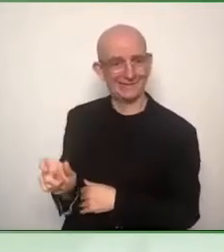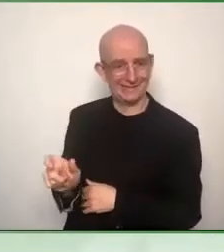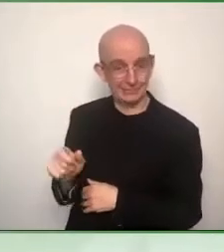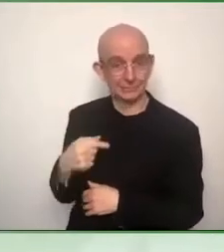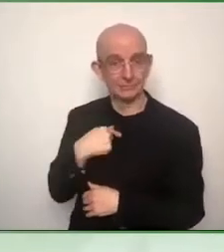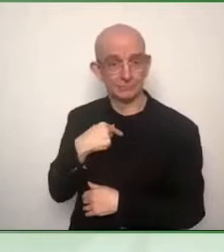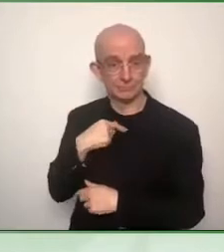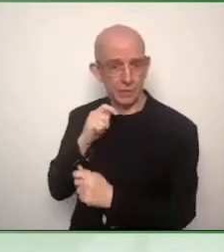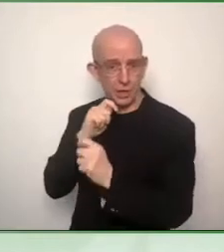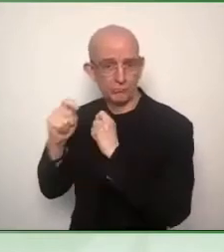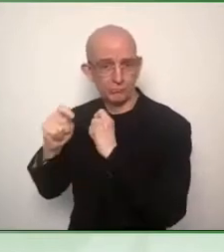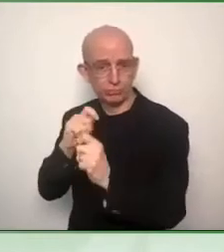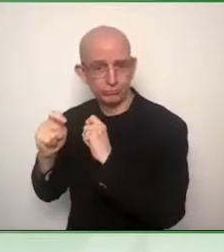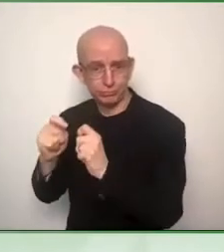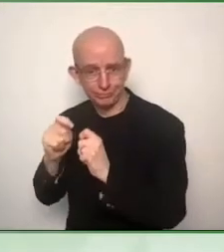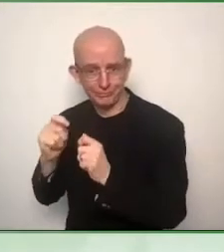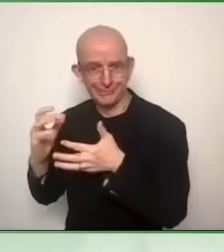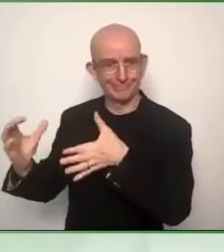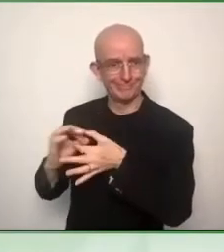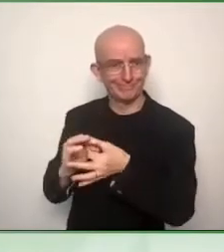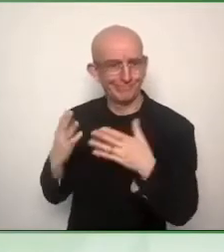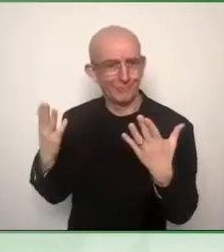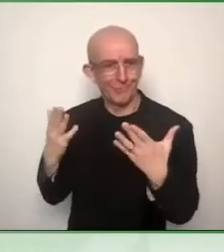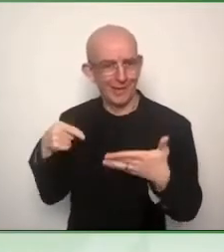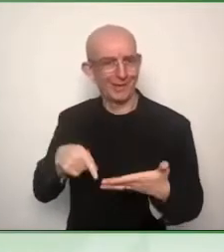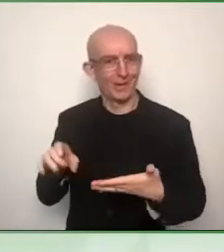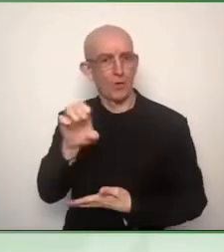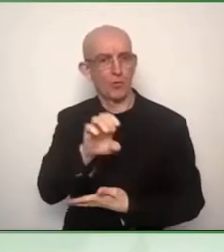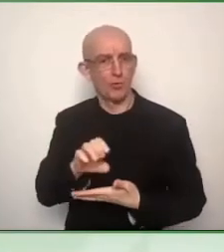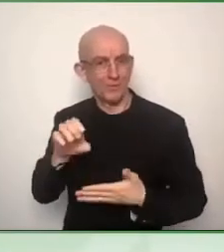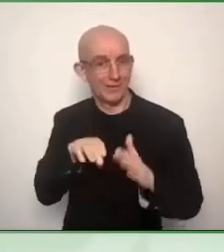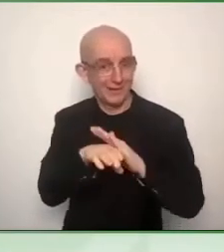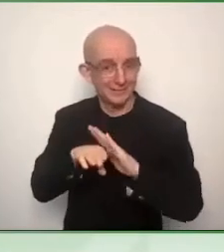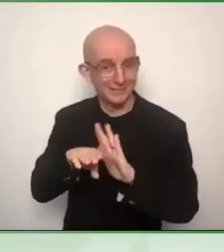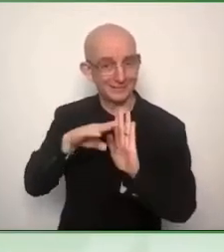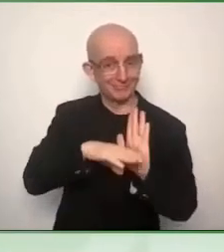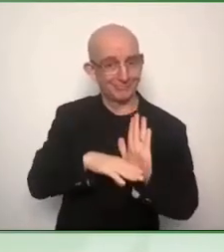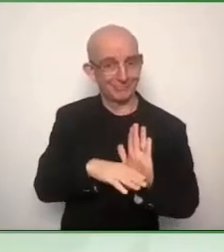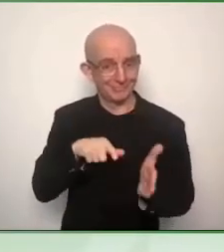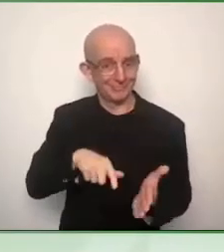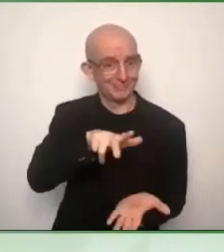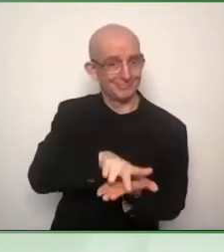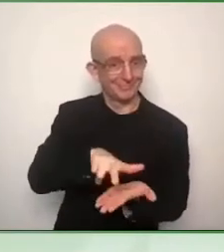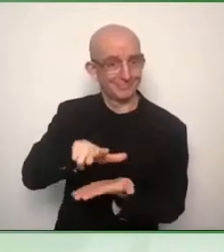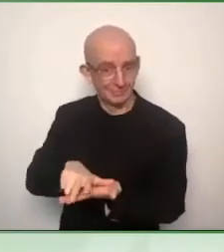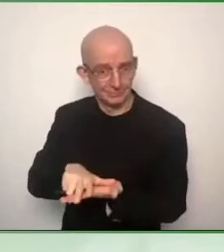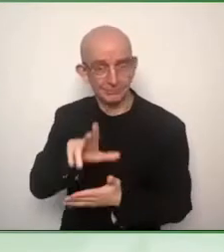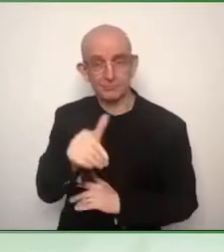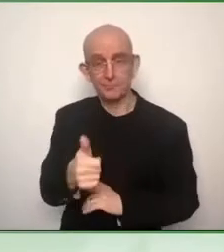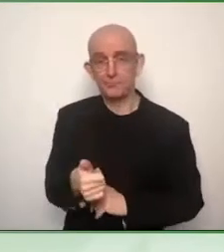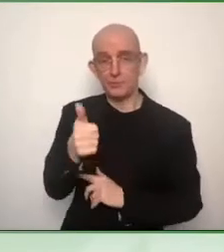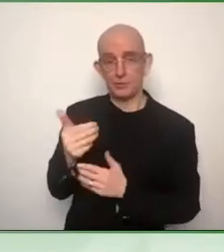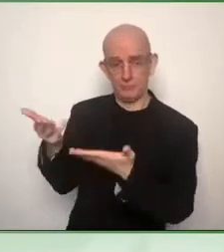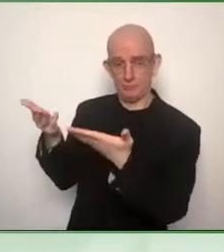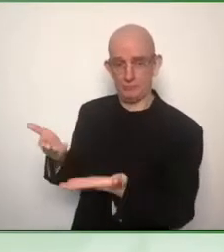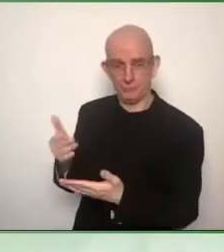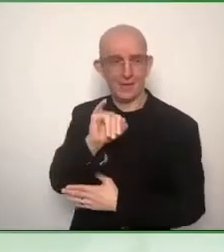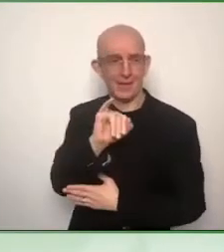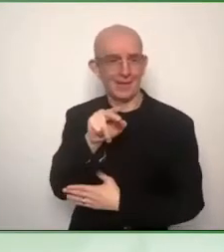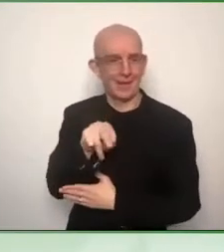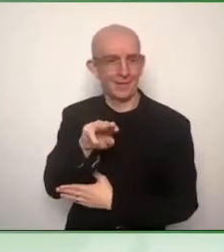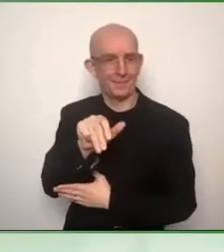where we are in the progress of implementing the European Accessibility Act in the European Union. And